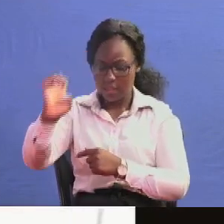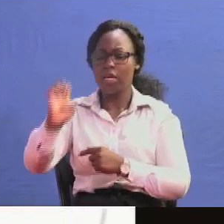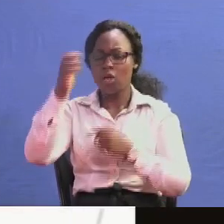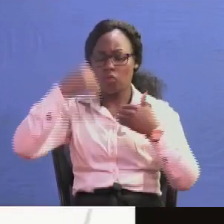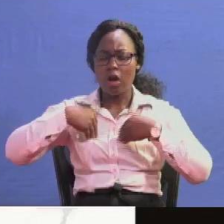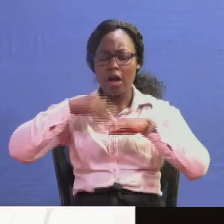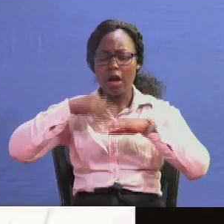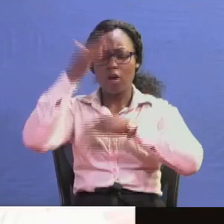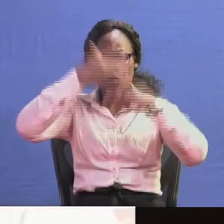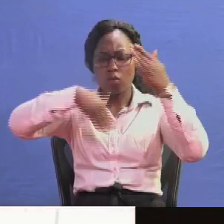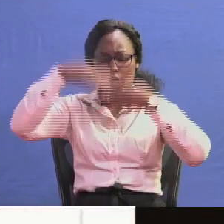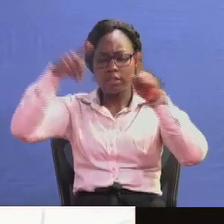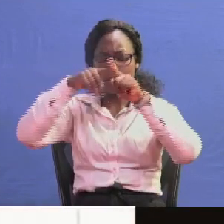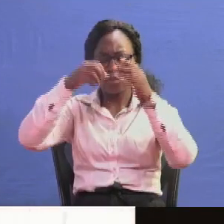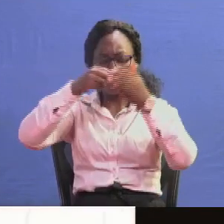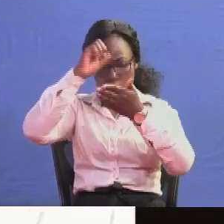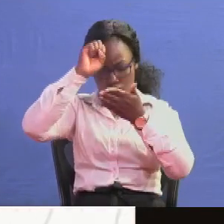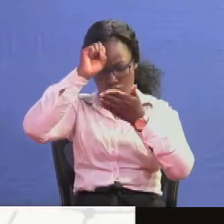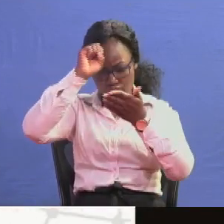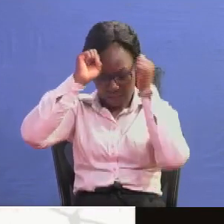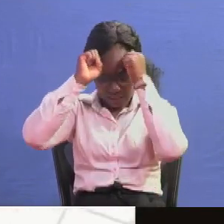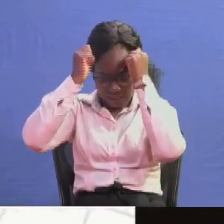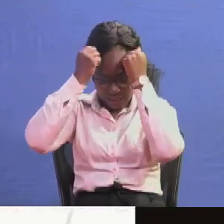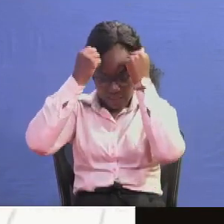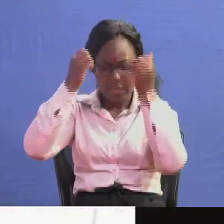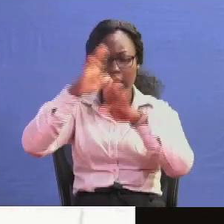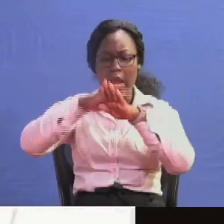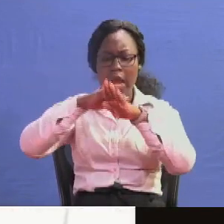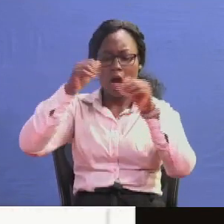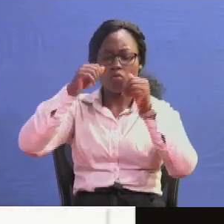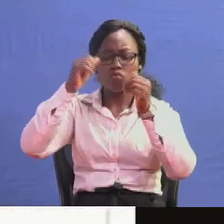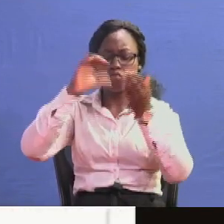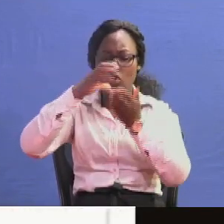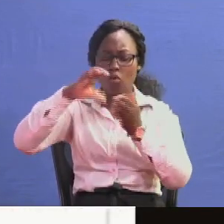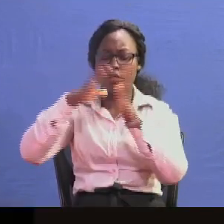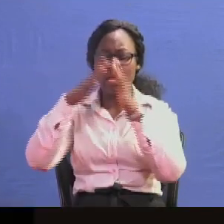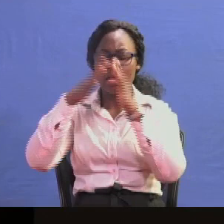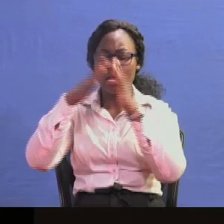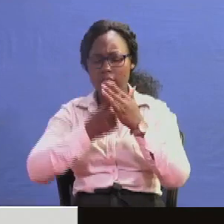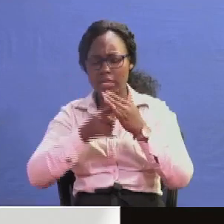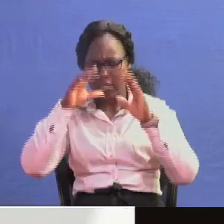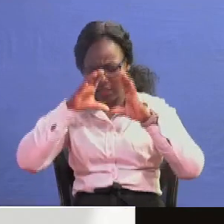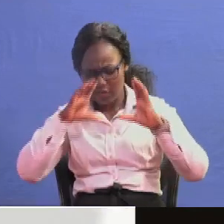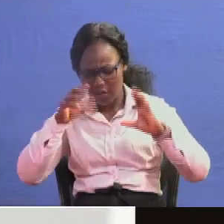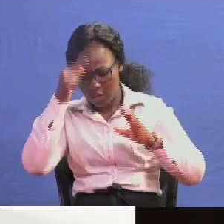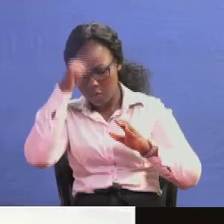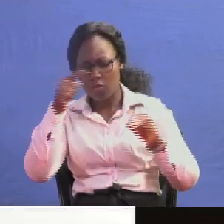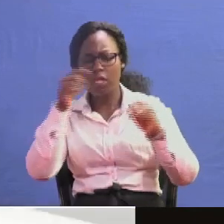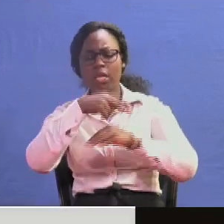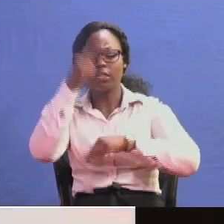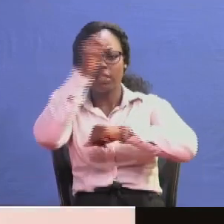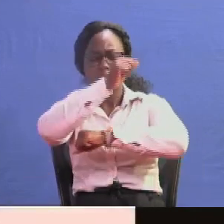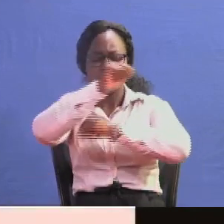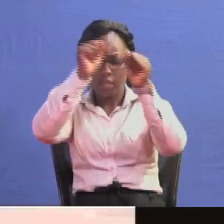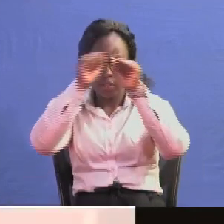and study a good course so students began suffering at the university since they had been pushed through primary and secondary system to